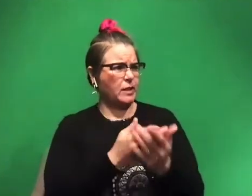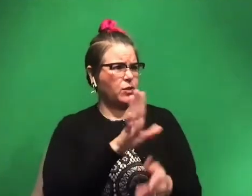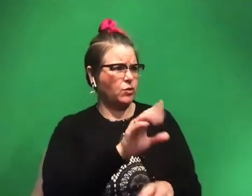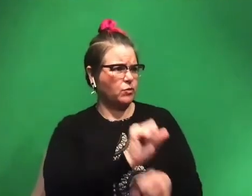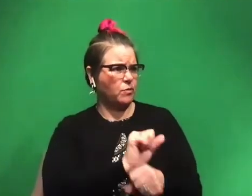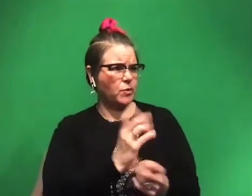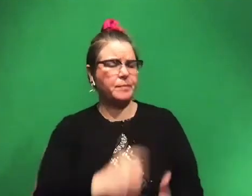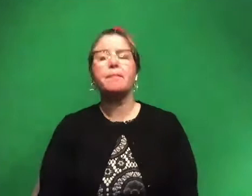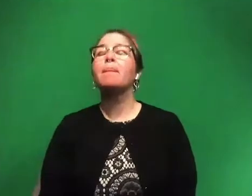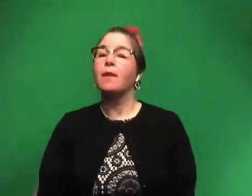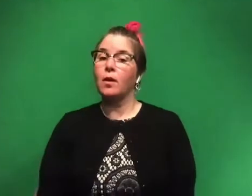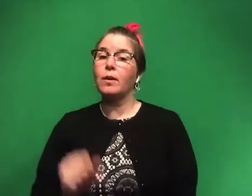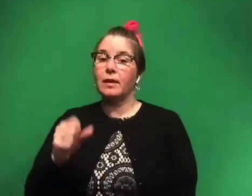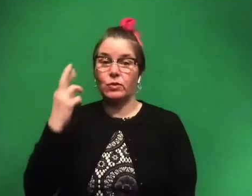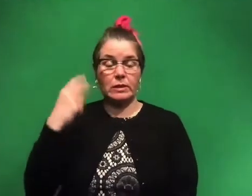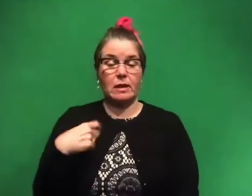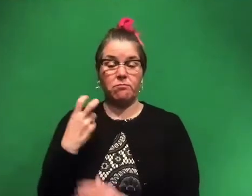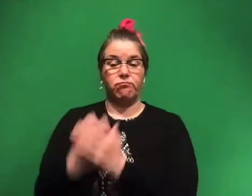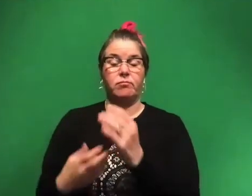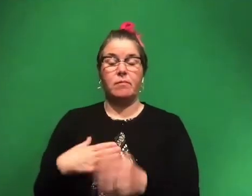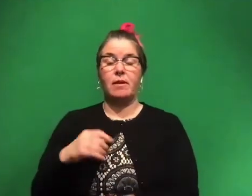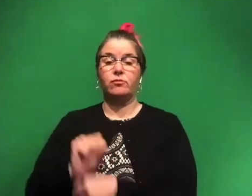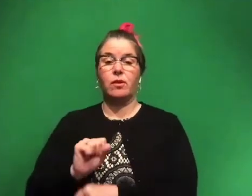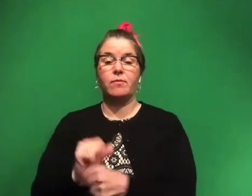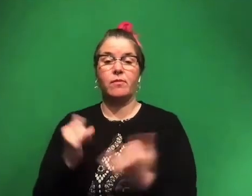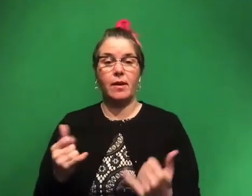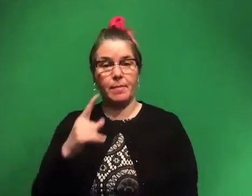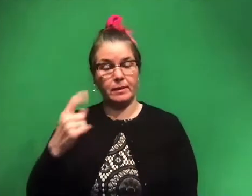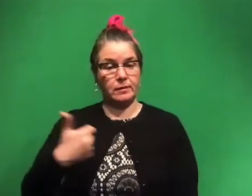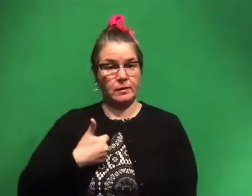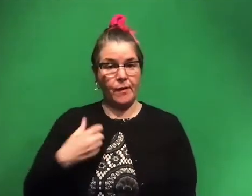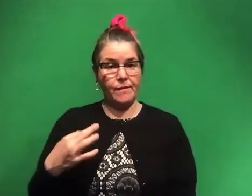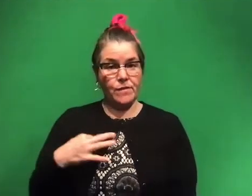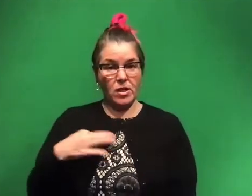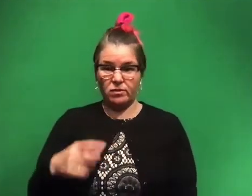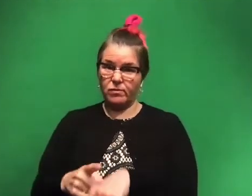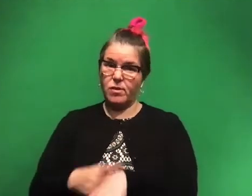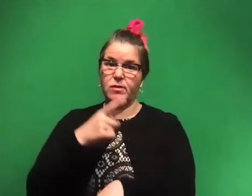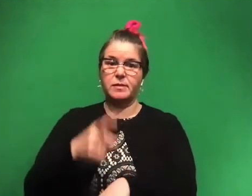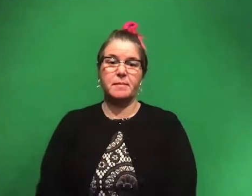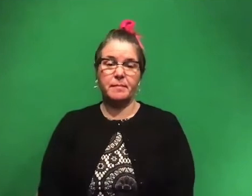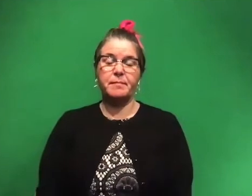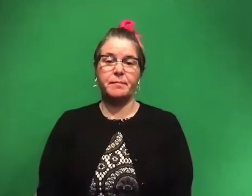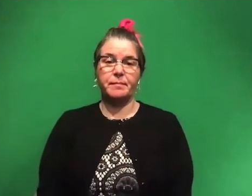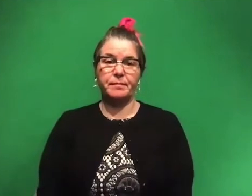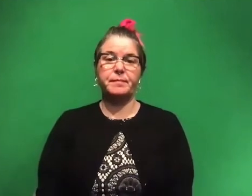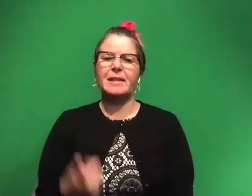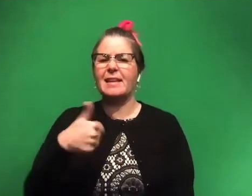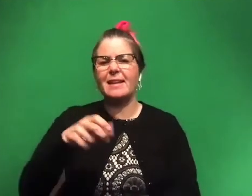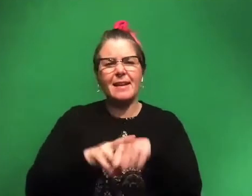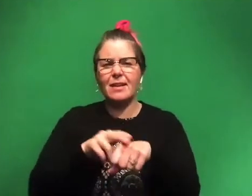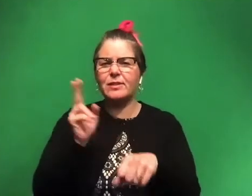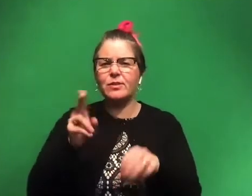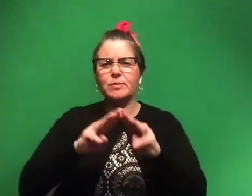So the reason I got into my job right now is because I was a volunteer for so long. Um, any natural history museum